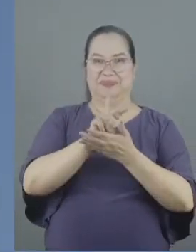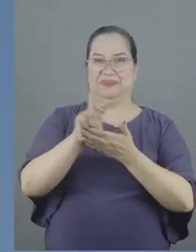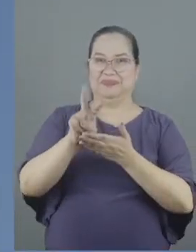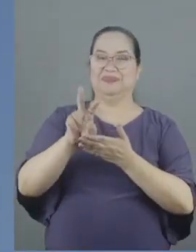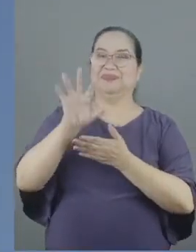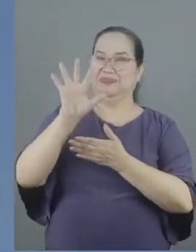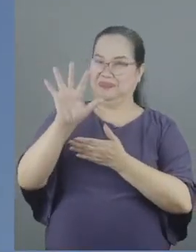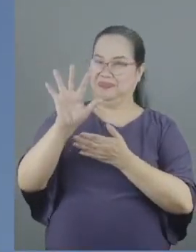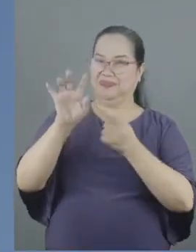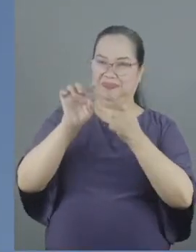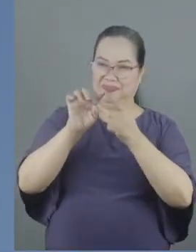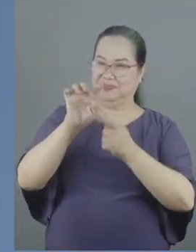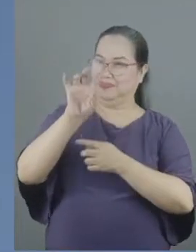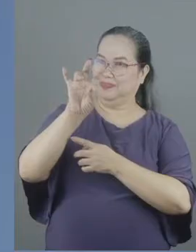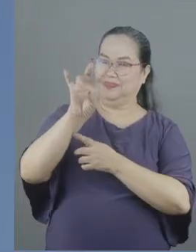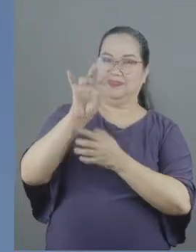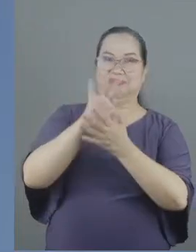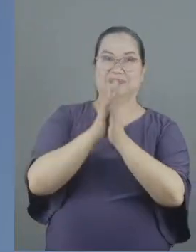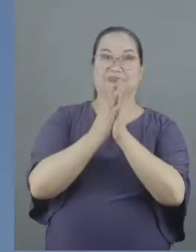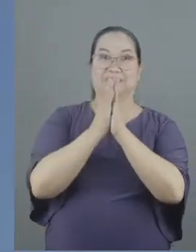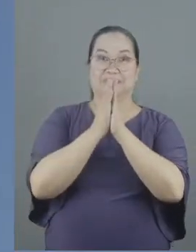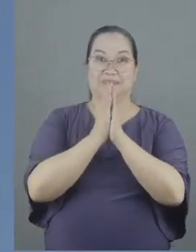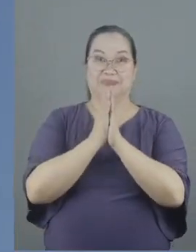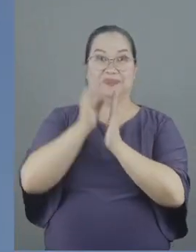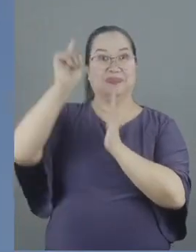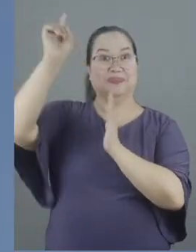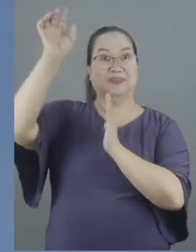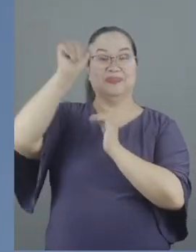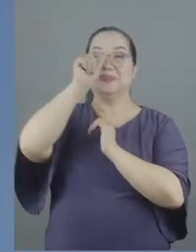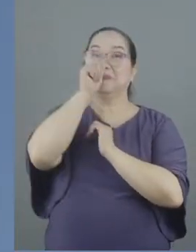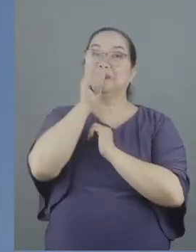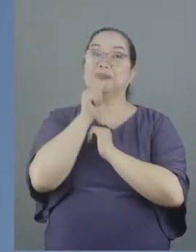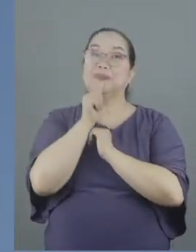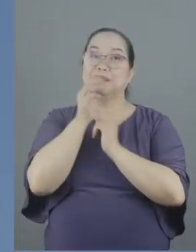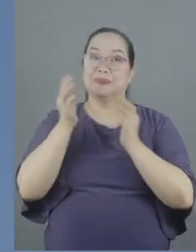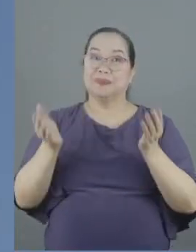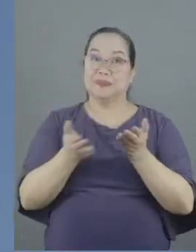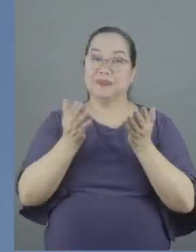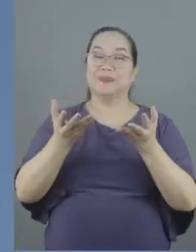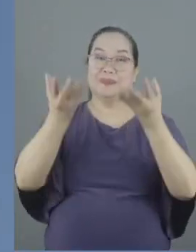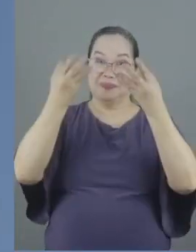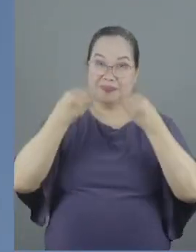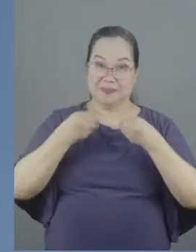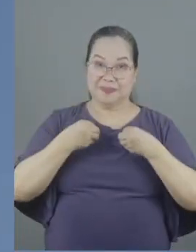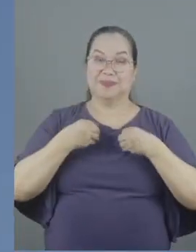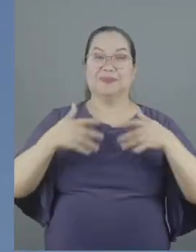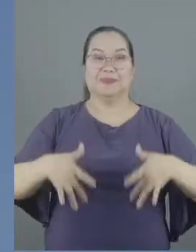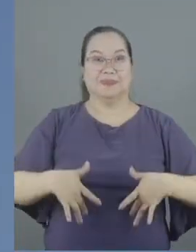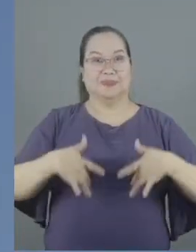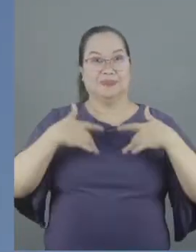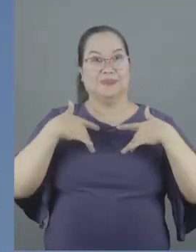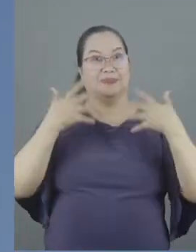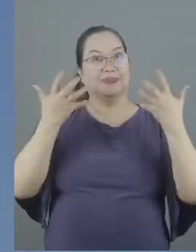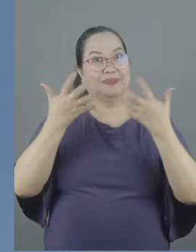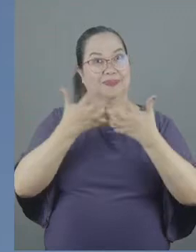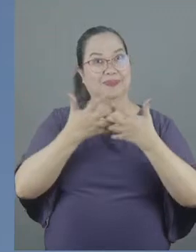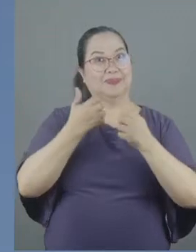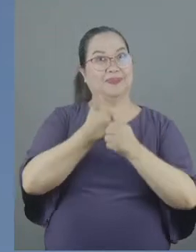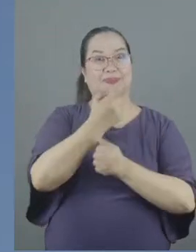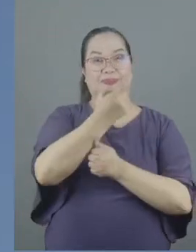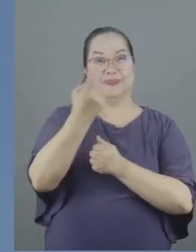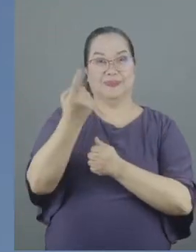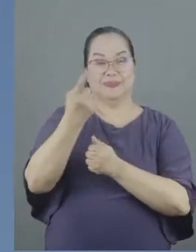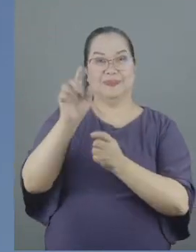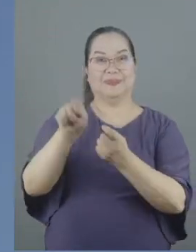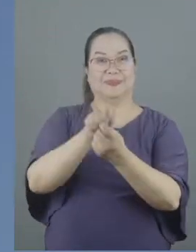our prayer. May the God of endurance and encouragement grant us to live in harmony with one another, in